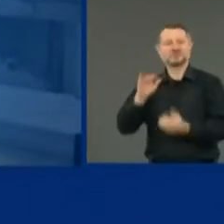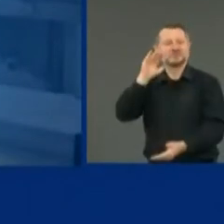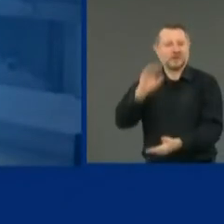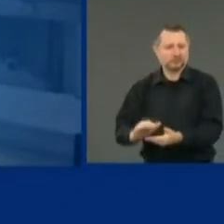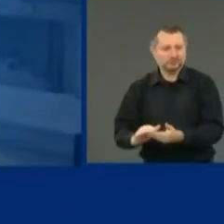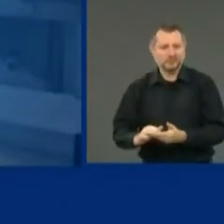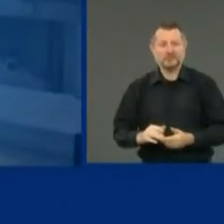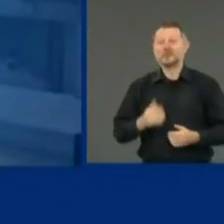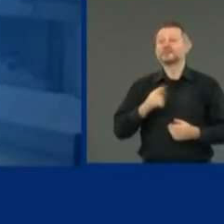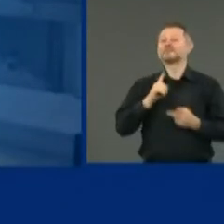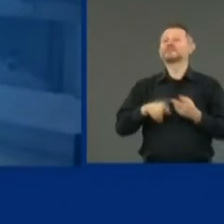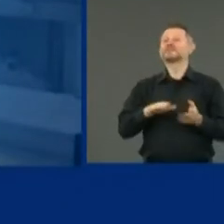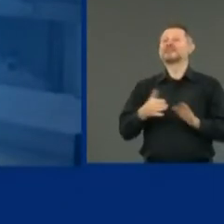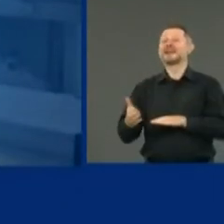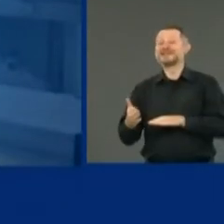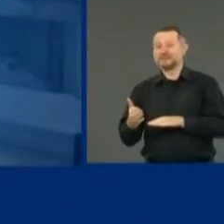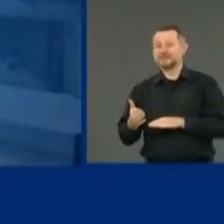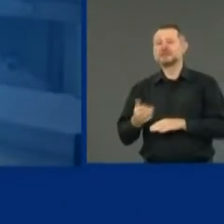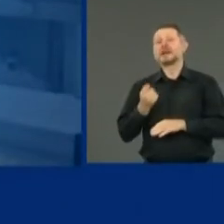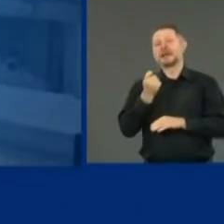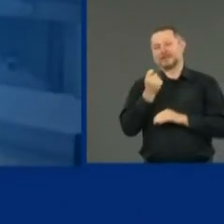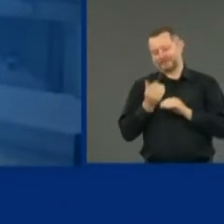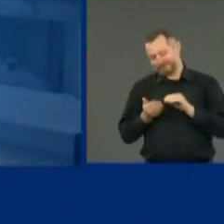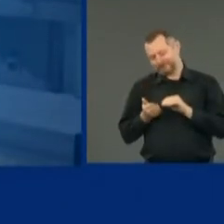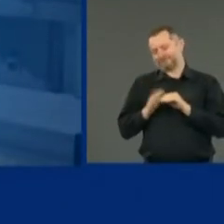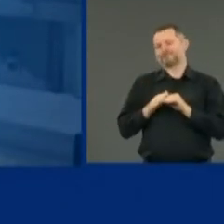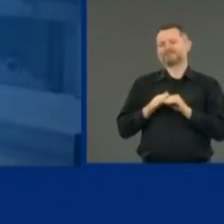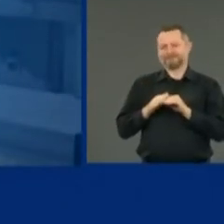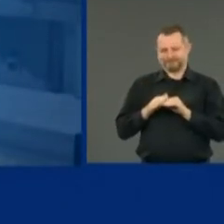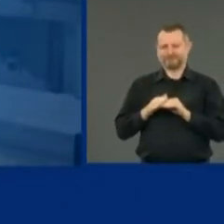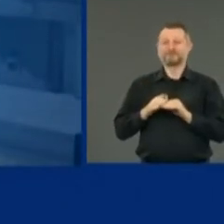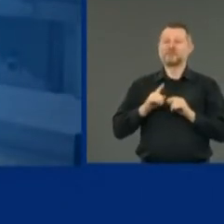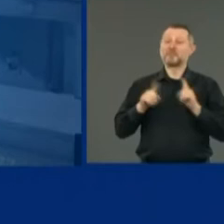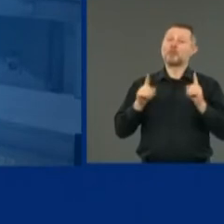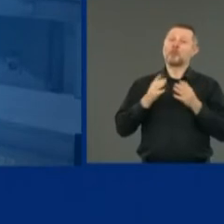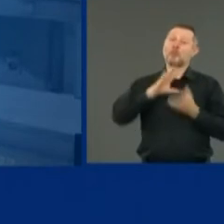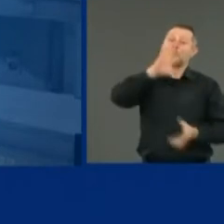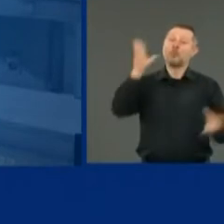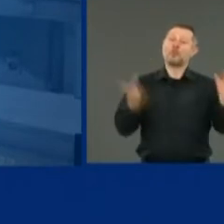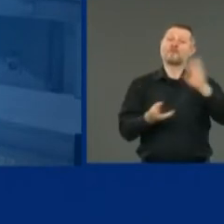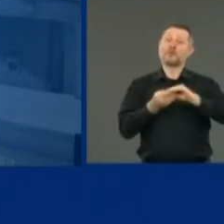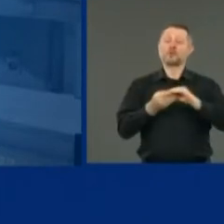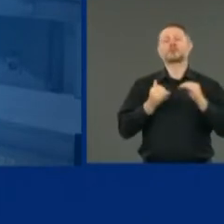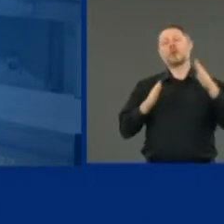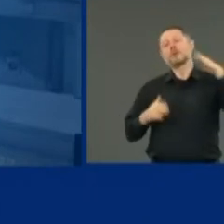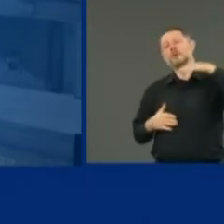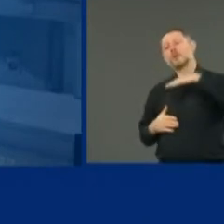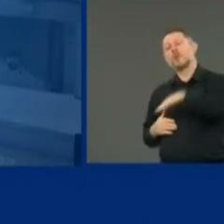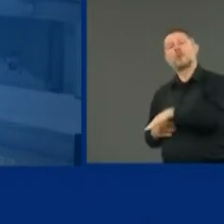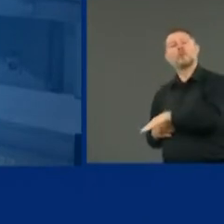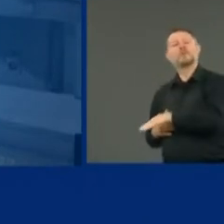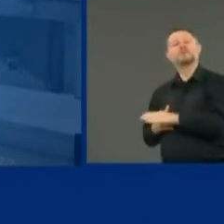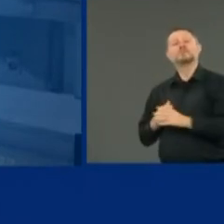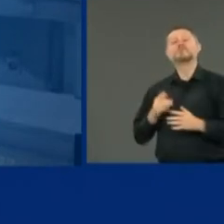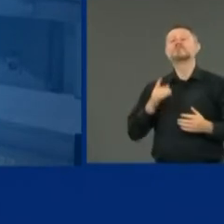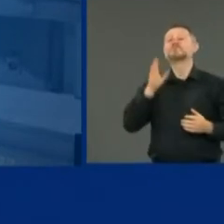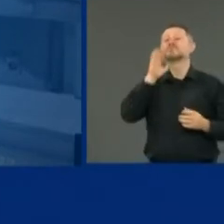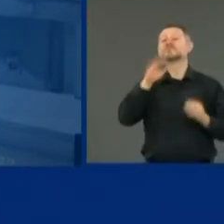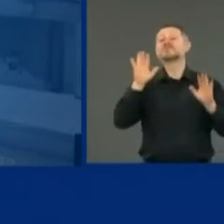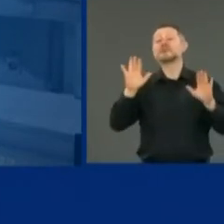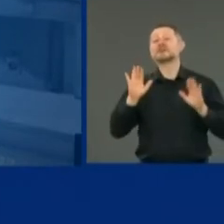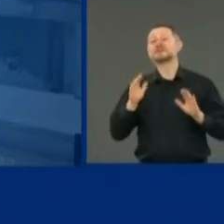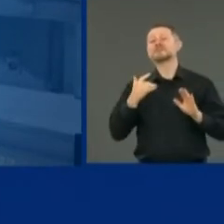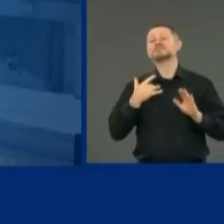number of deaths are up slightly, but overall the trajectory is down. And again, today is Sunday. The Sunday